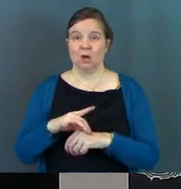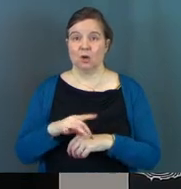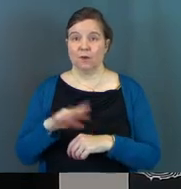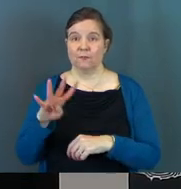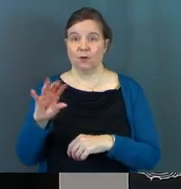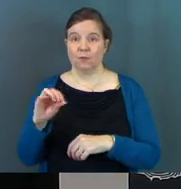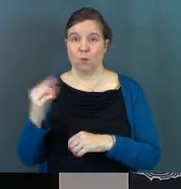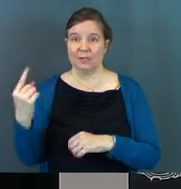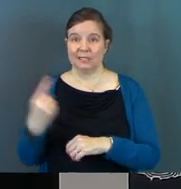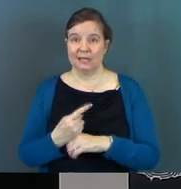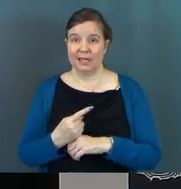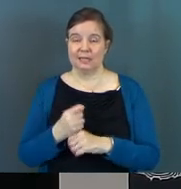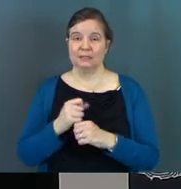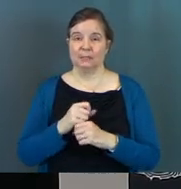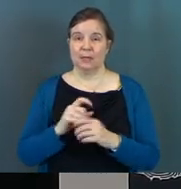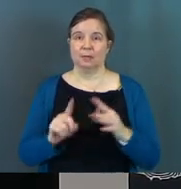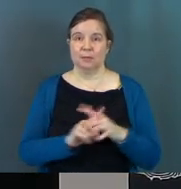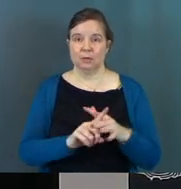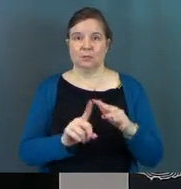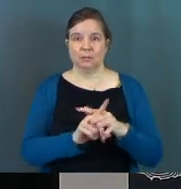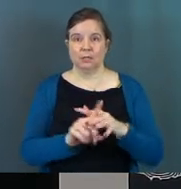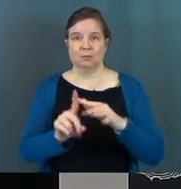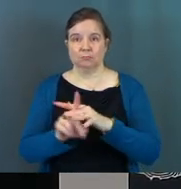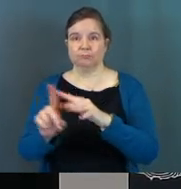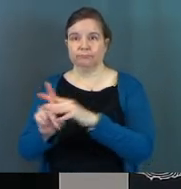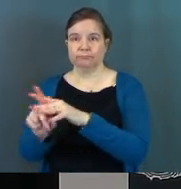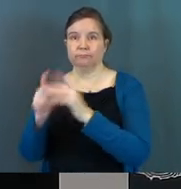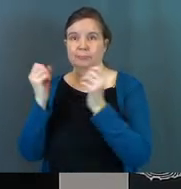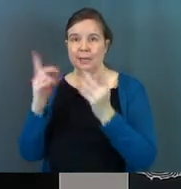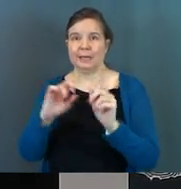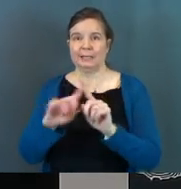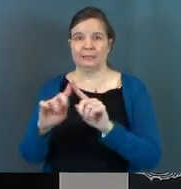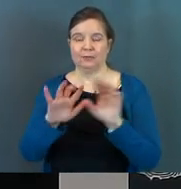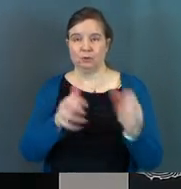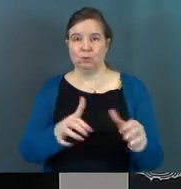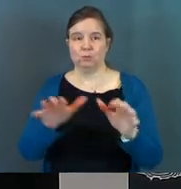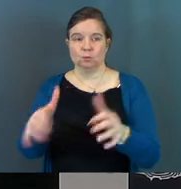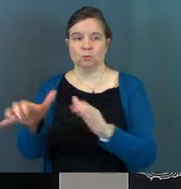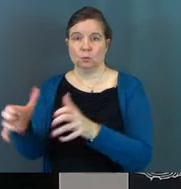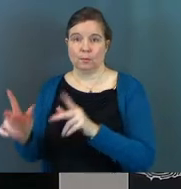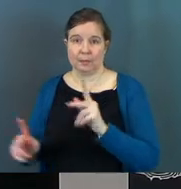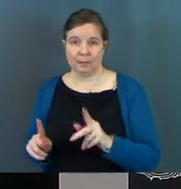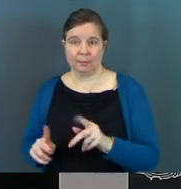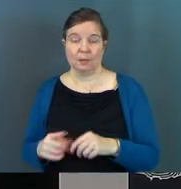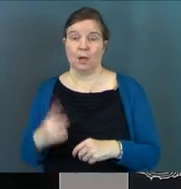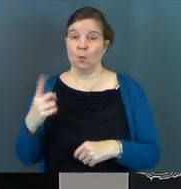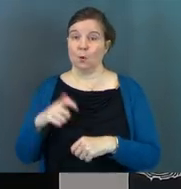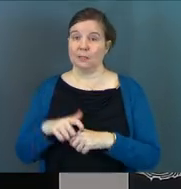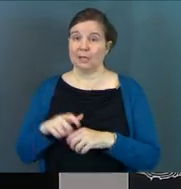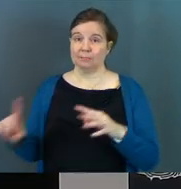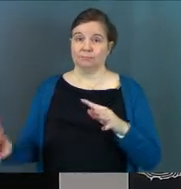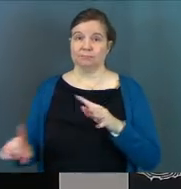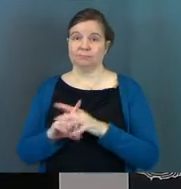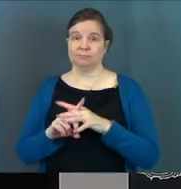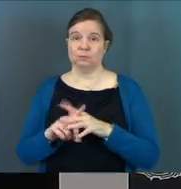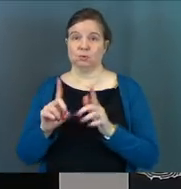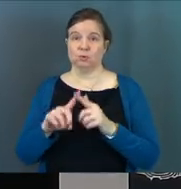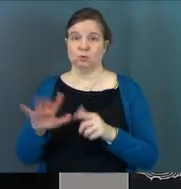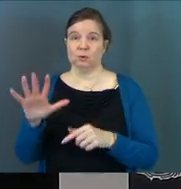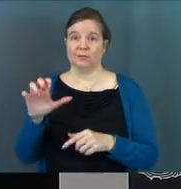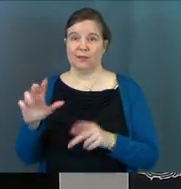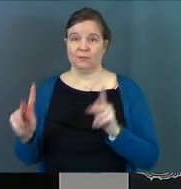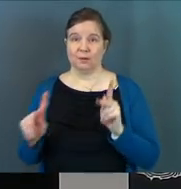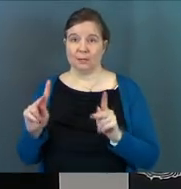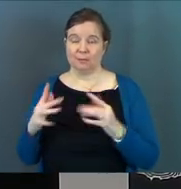for 40 days, making multiple appearances to many different groups of people. At one point, he even saw 500